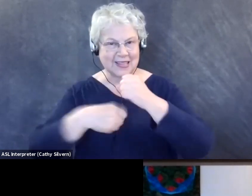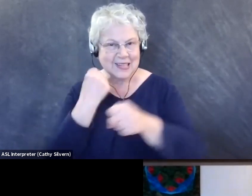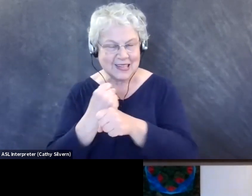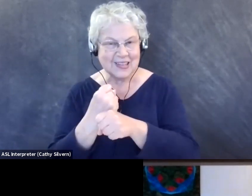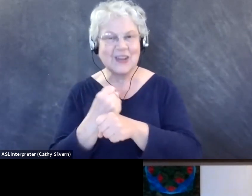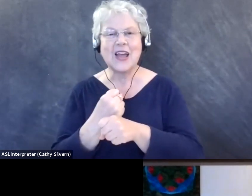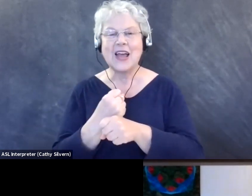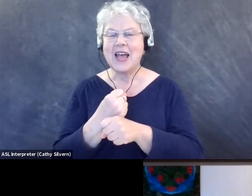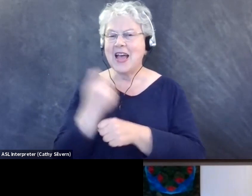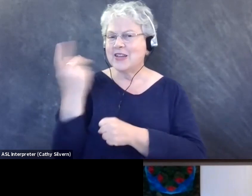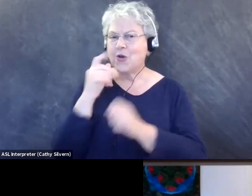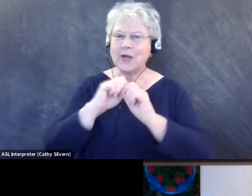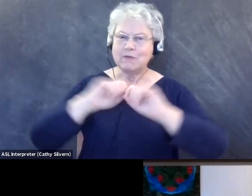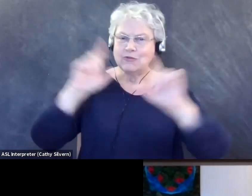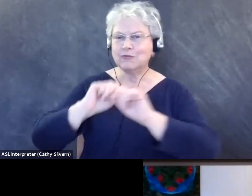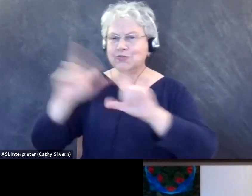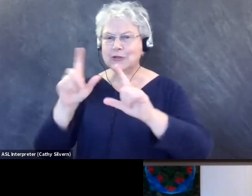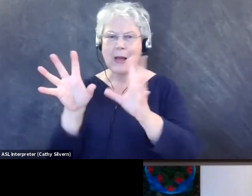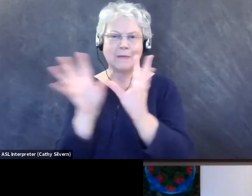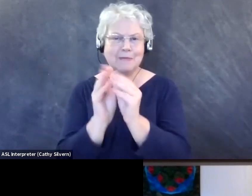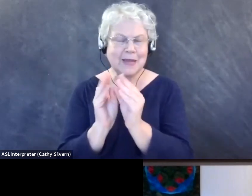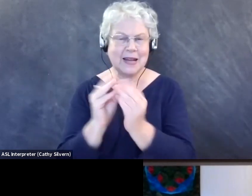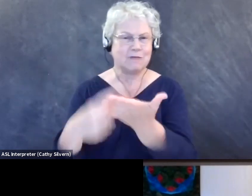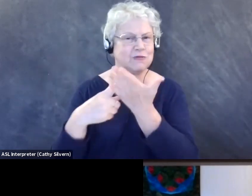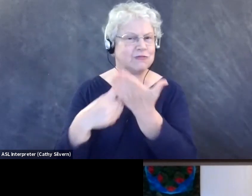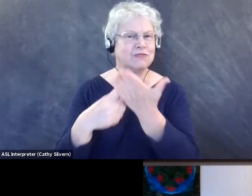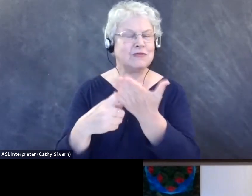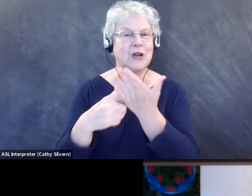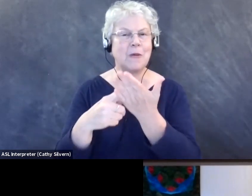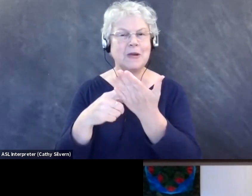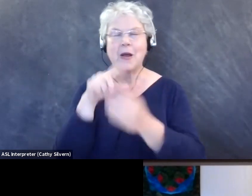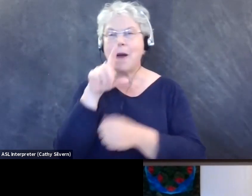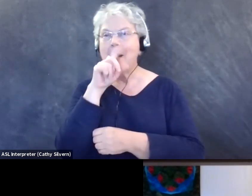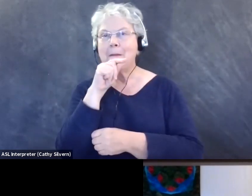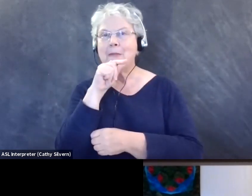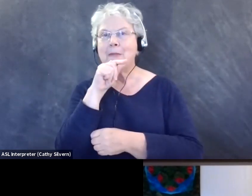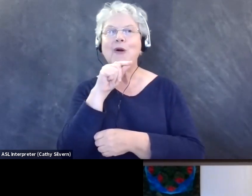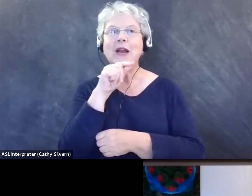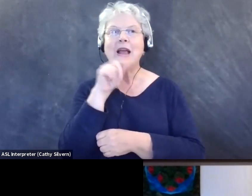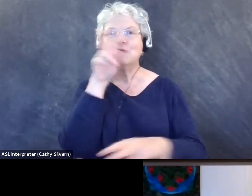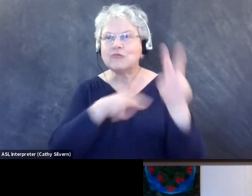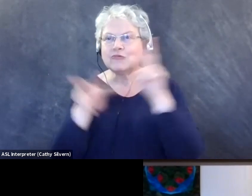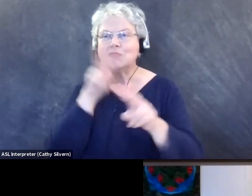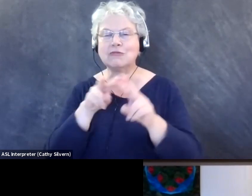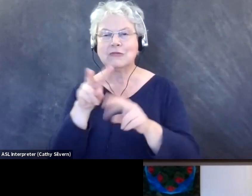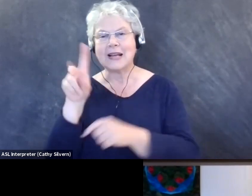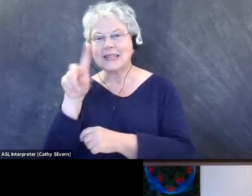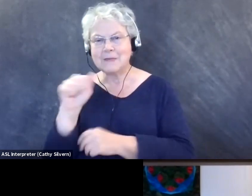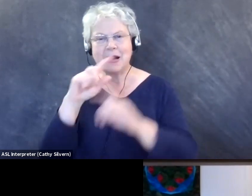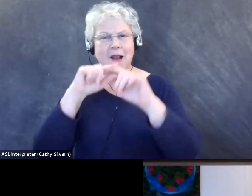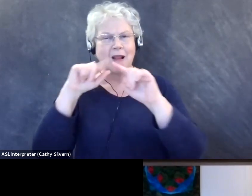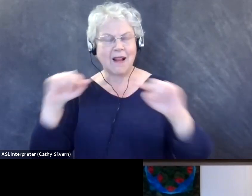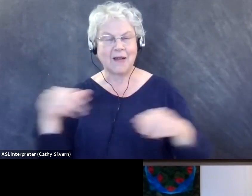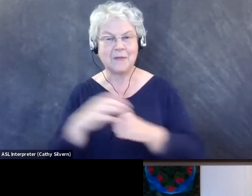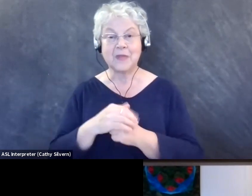on Zoom talking about nonprofit things and disability and birding and inclusion and all kinds of things. So, Virginia, I know